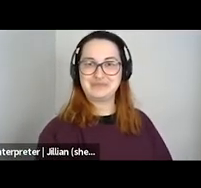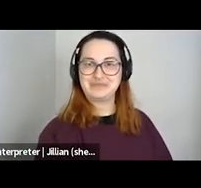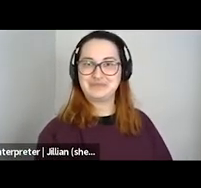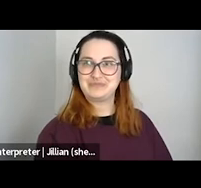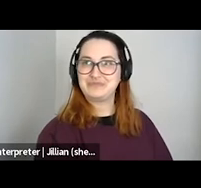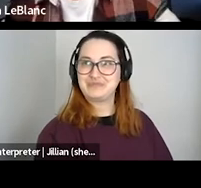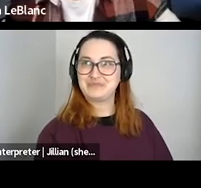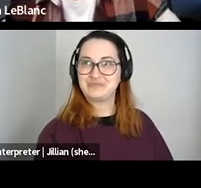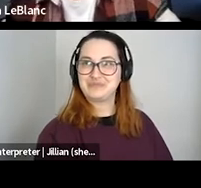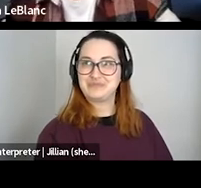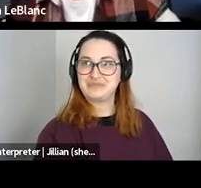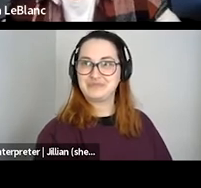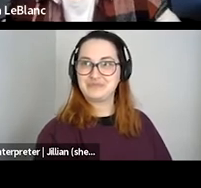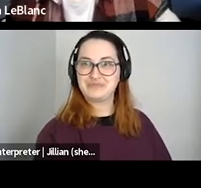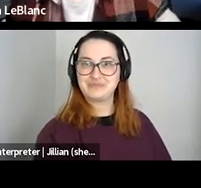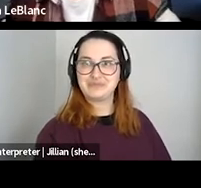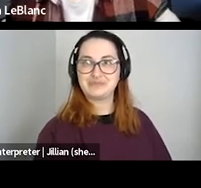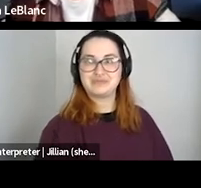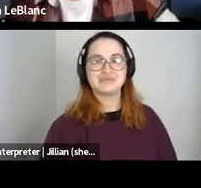Okay, thanks for that, Kirk.